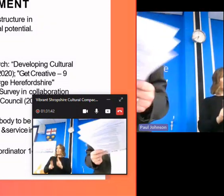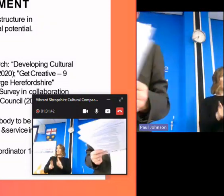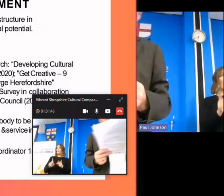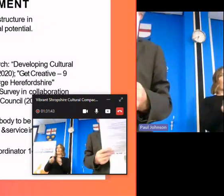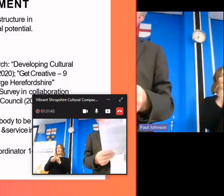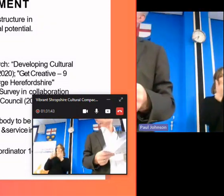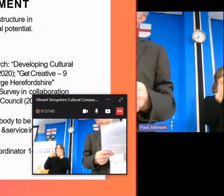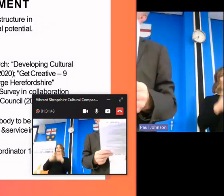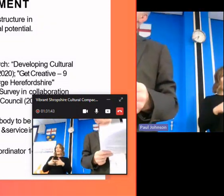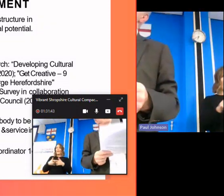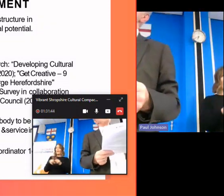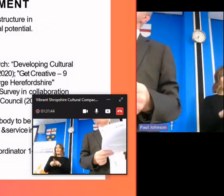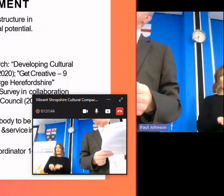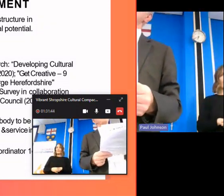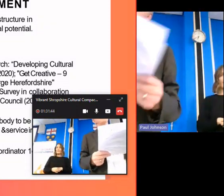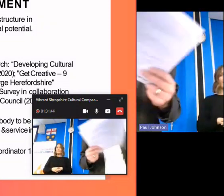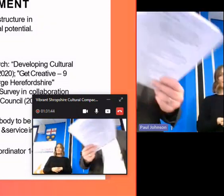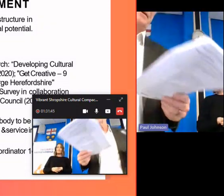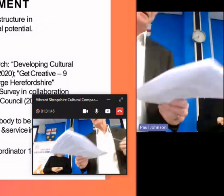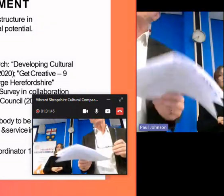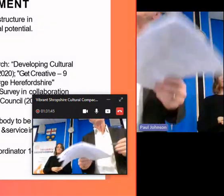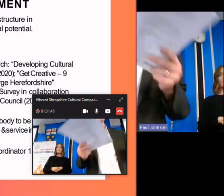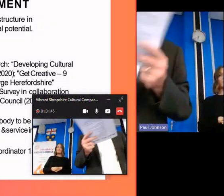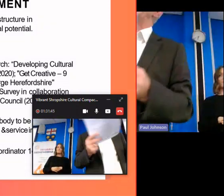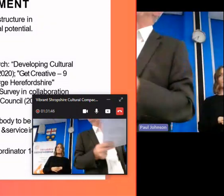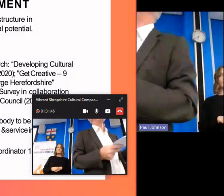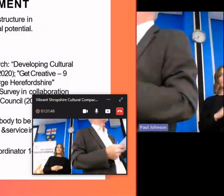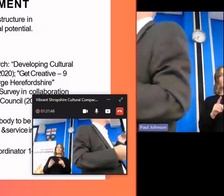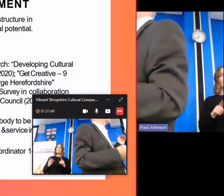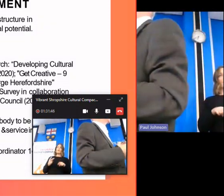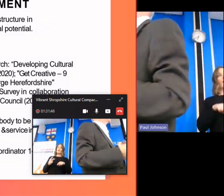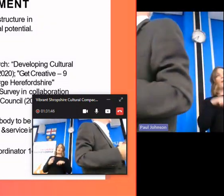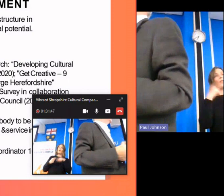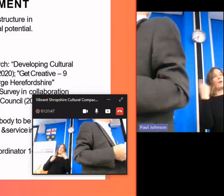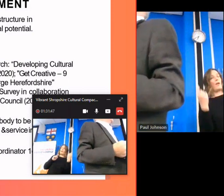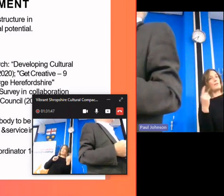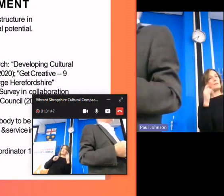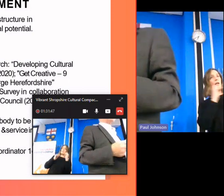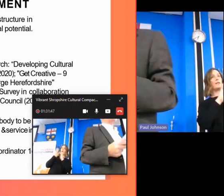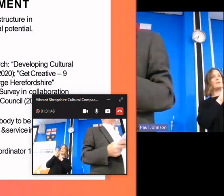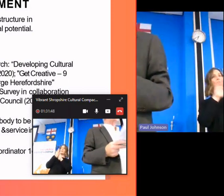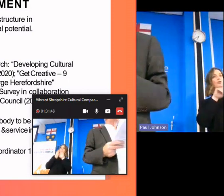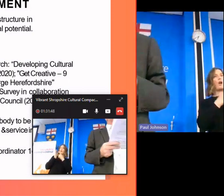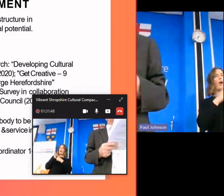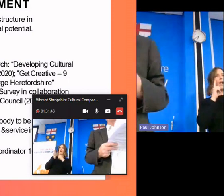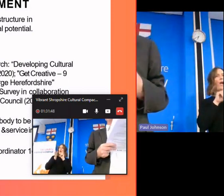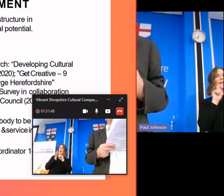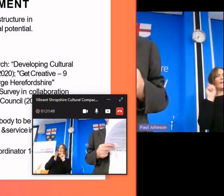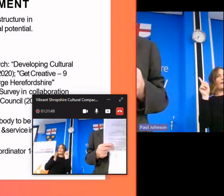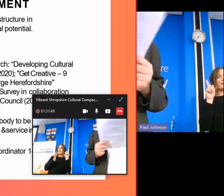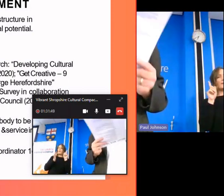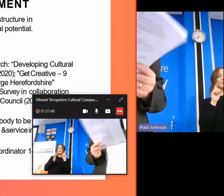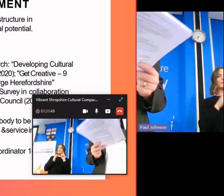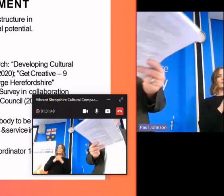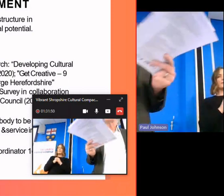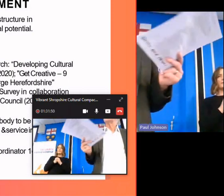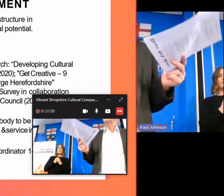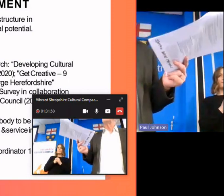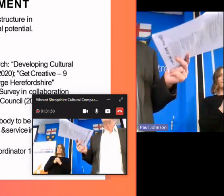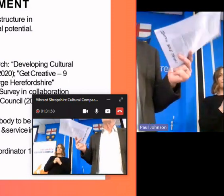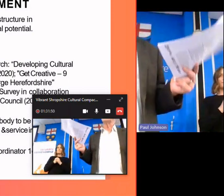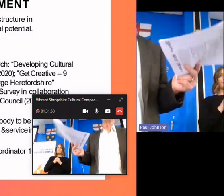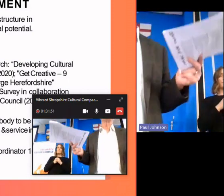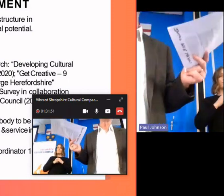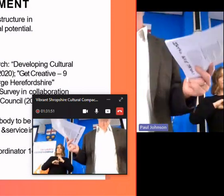um the um the others the other side of the shire set out um really